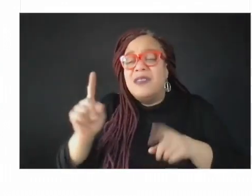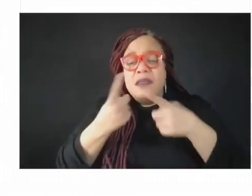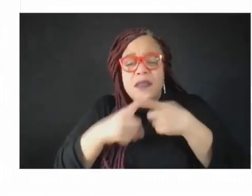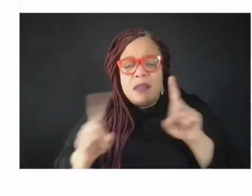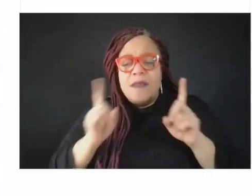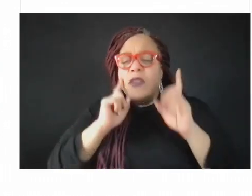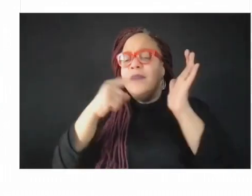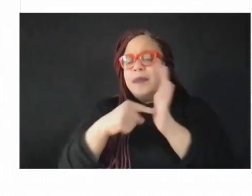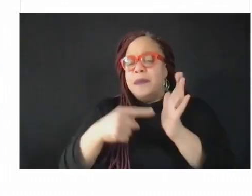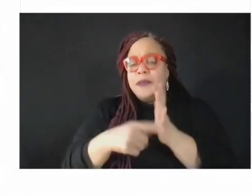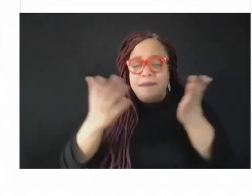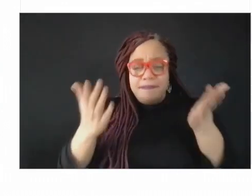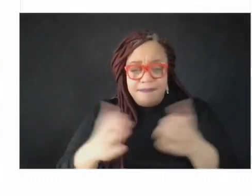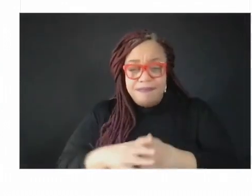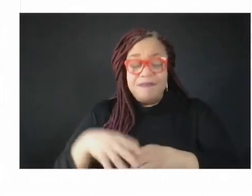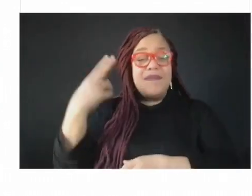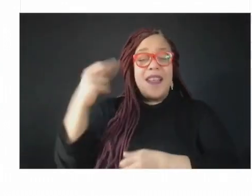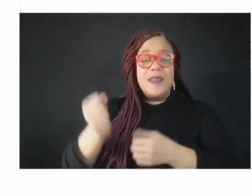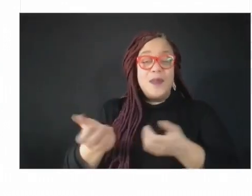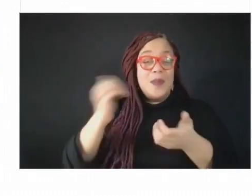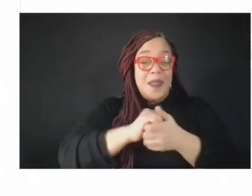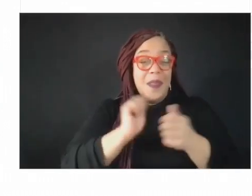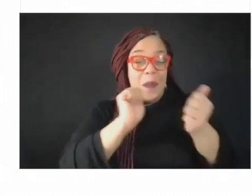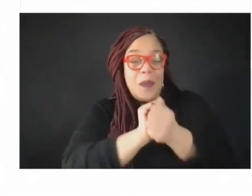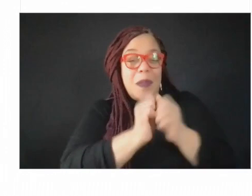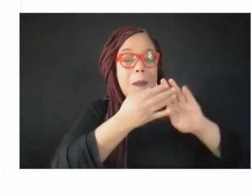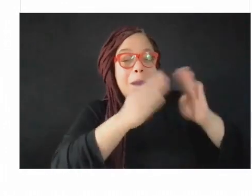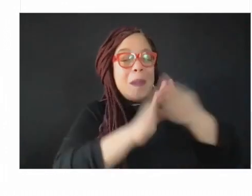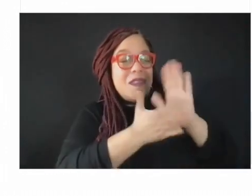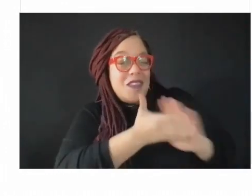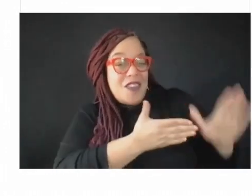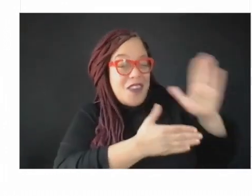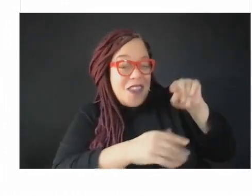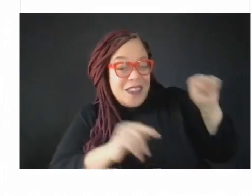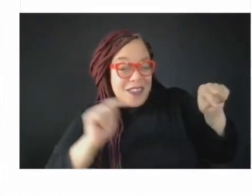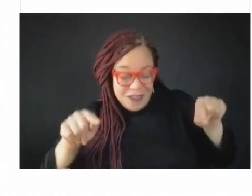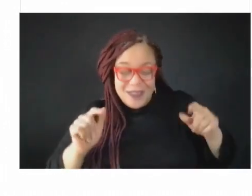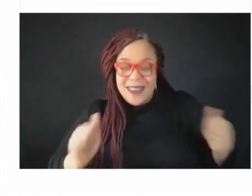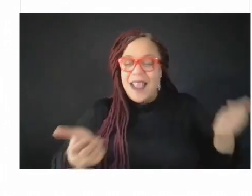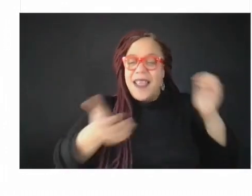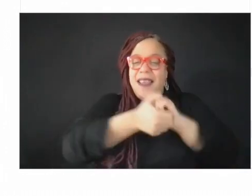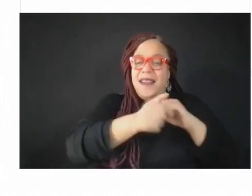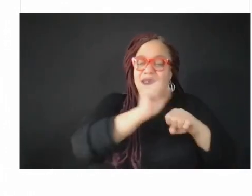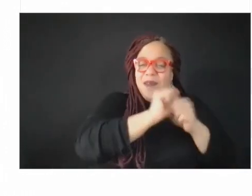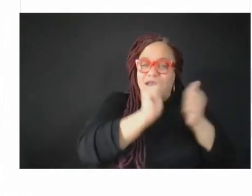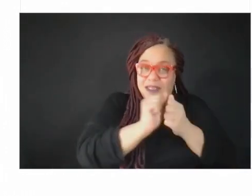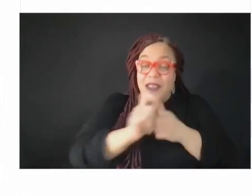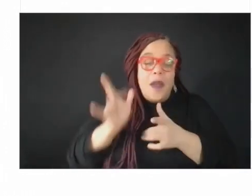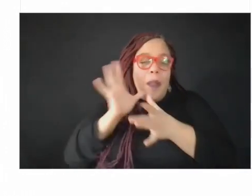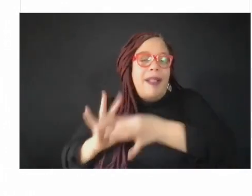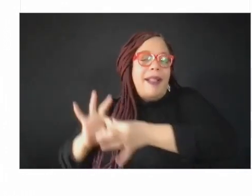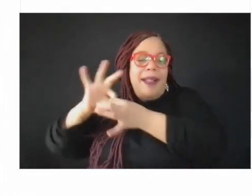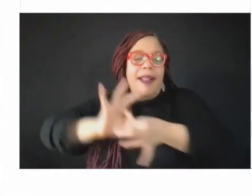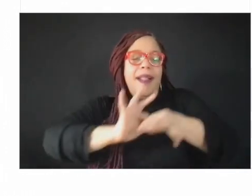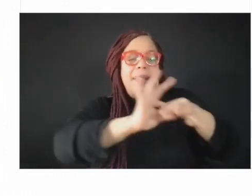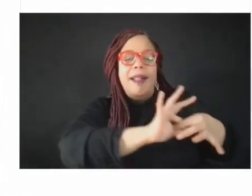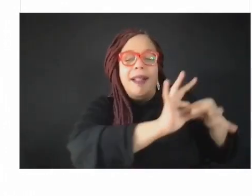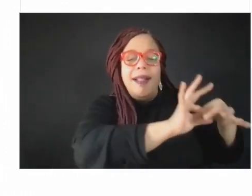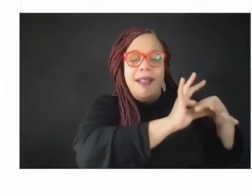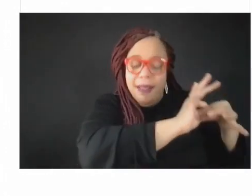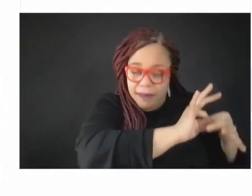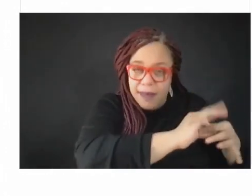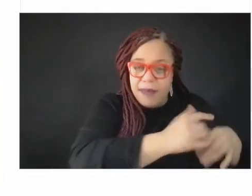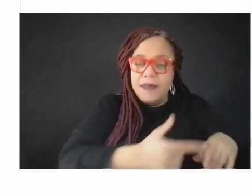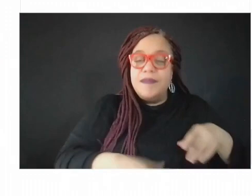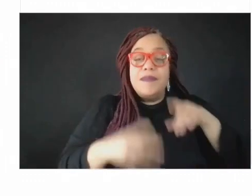develop this and incorporate it into the public health system? One thing that's come up nationally, and this has certainly been headlines